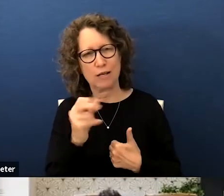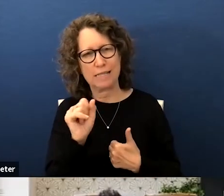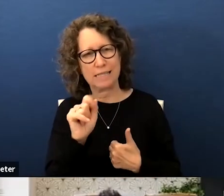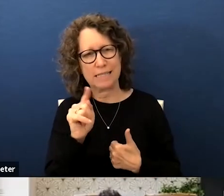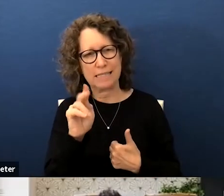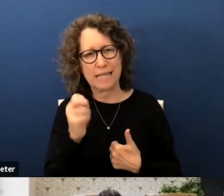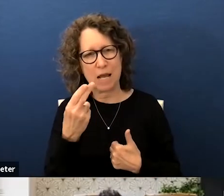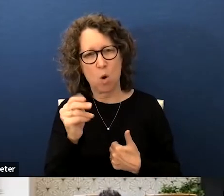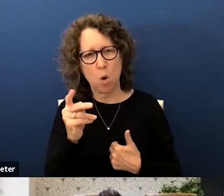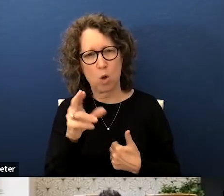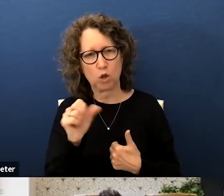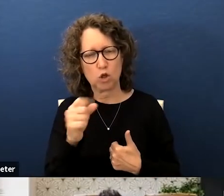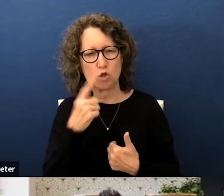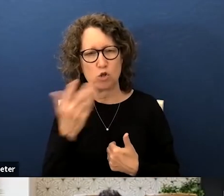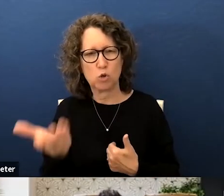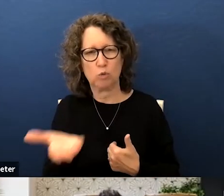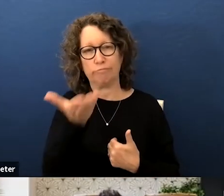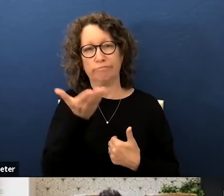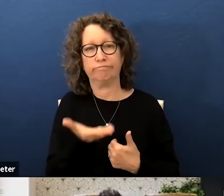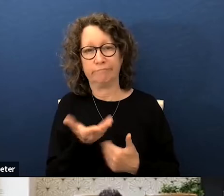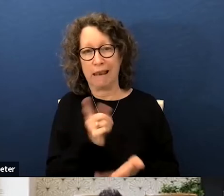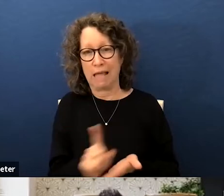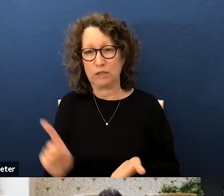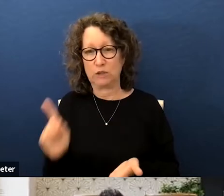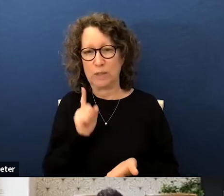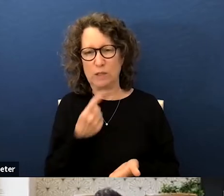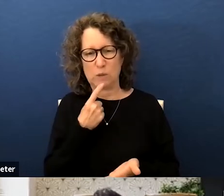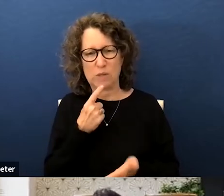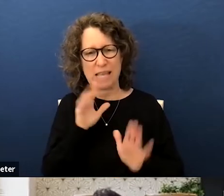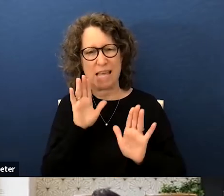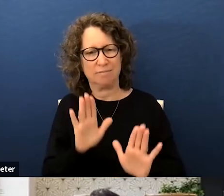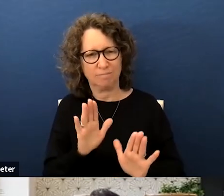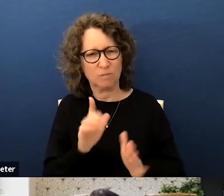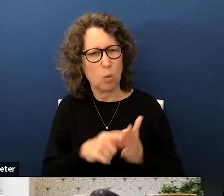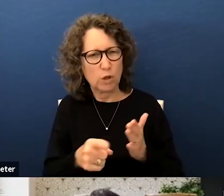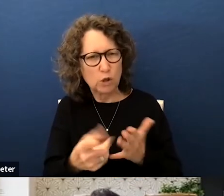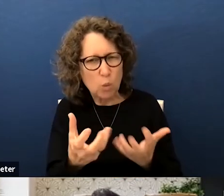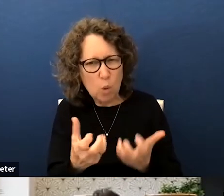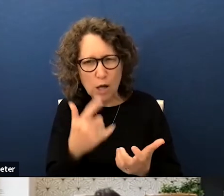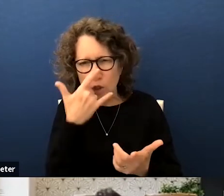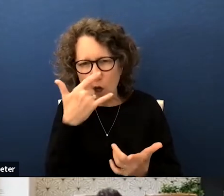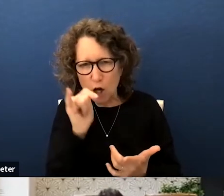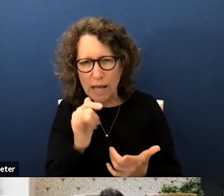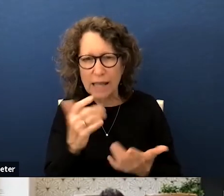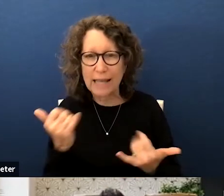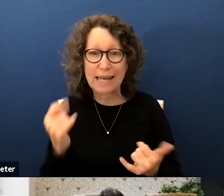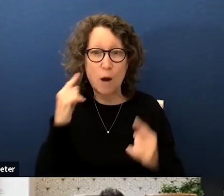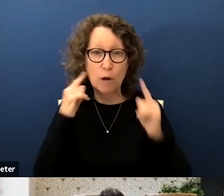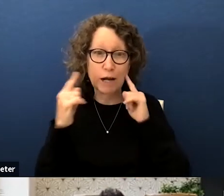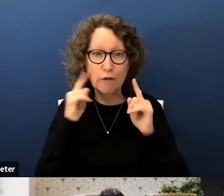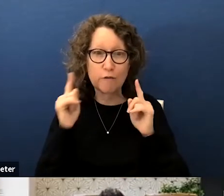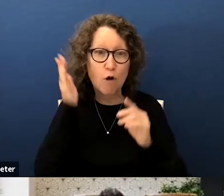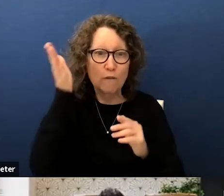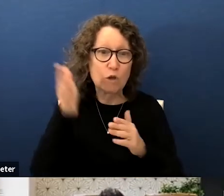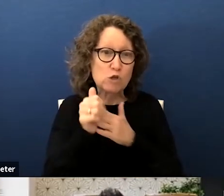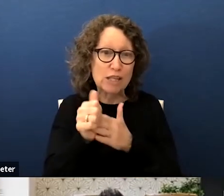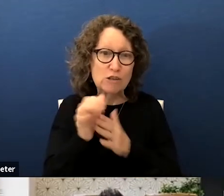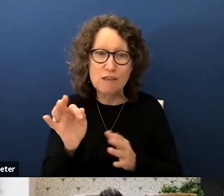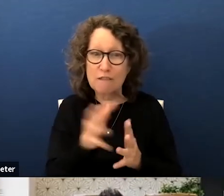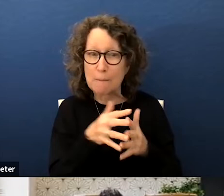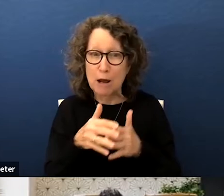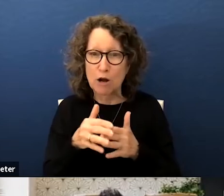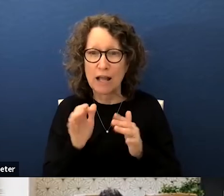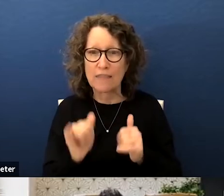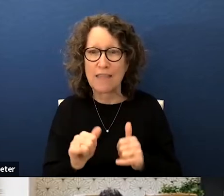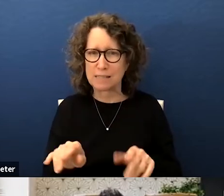who brought this forward to us last week and said let's what what do you want these to look like and now we're hearing from future leaders of america and